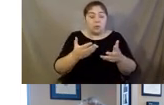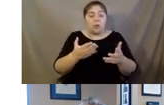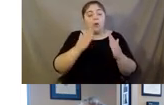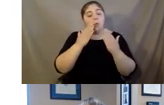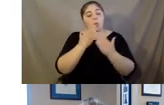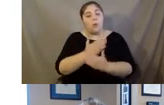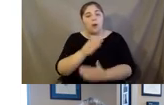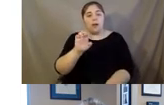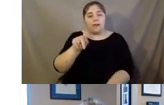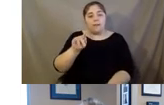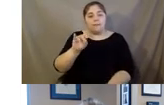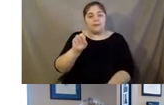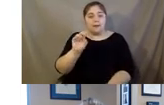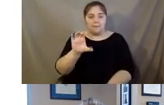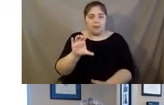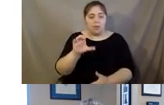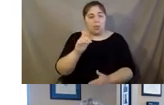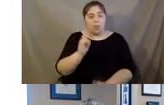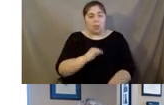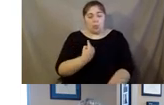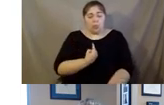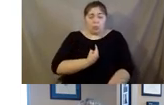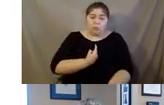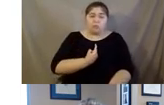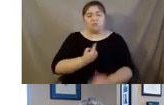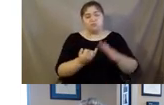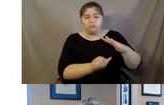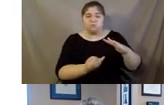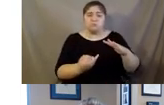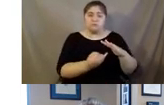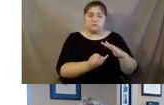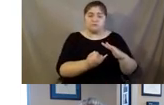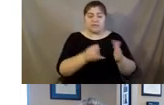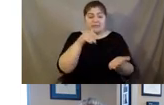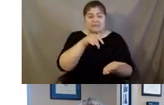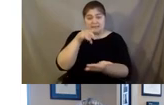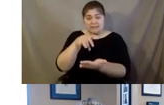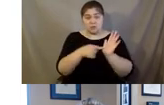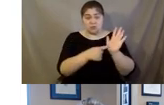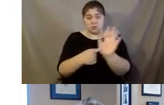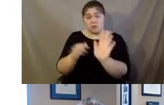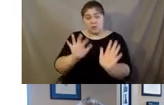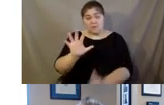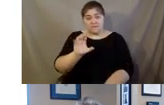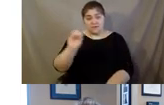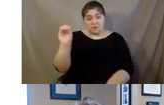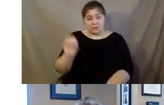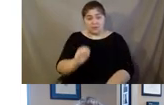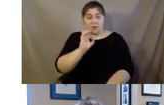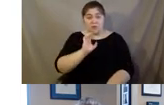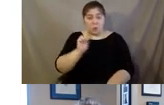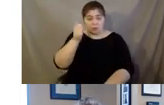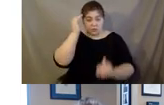of loneliness and isolation. And studies show that about 50% of older adults report feeling